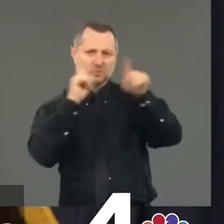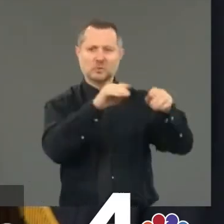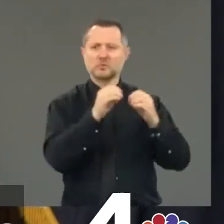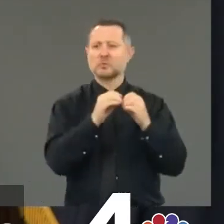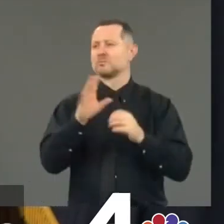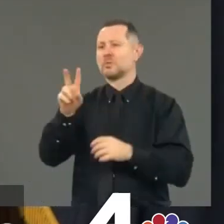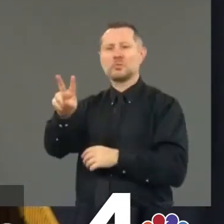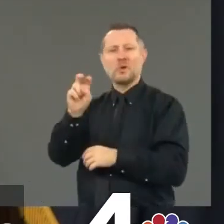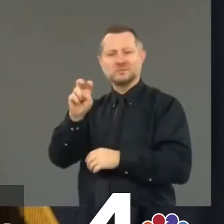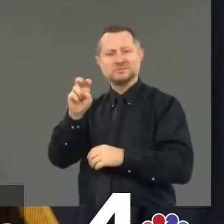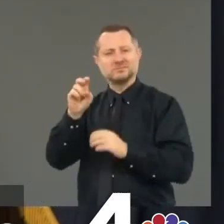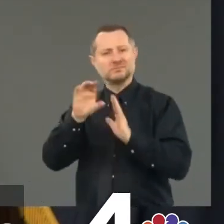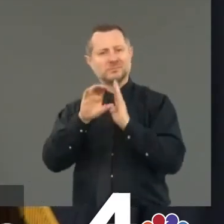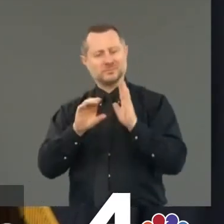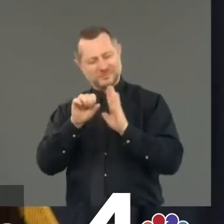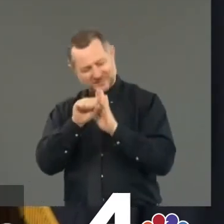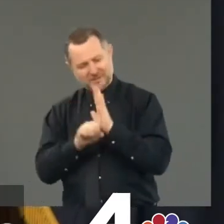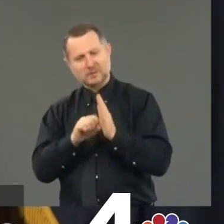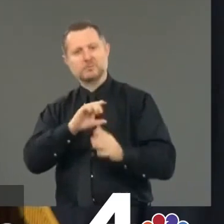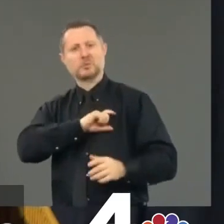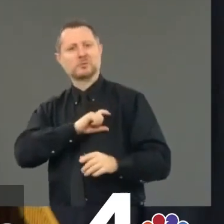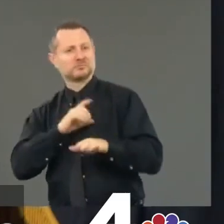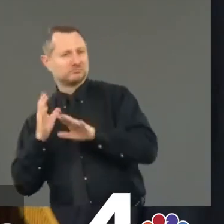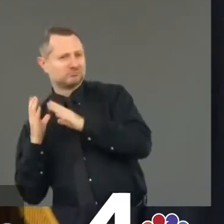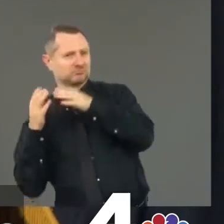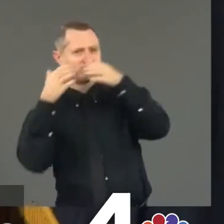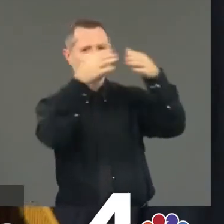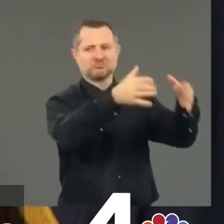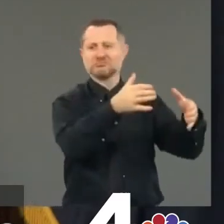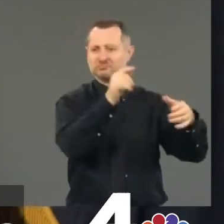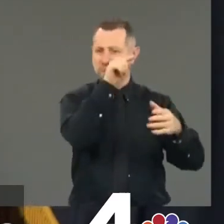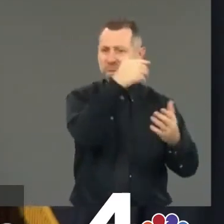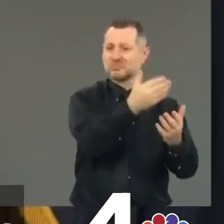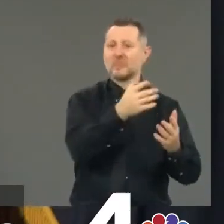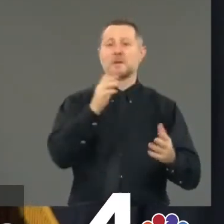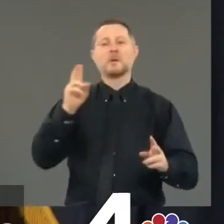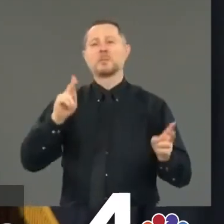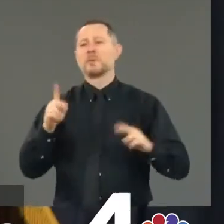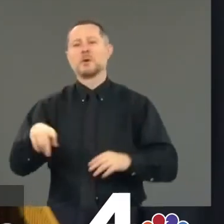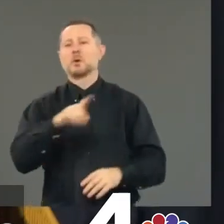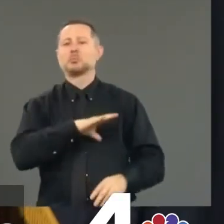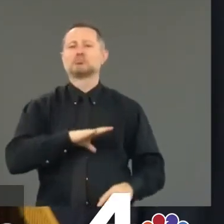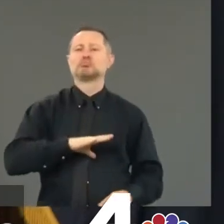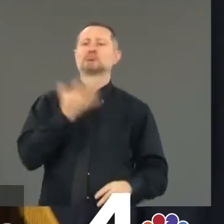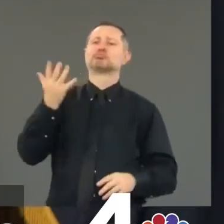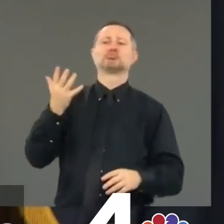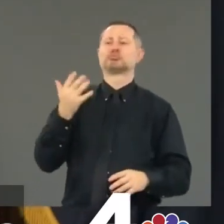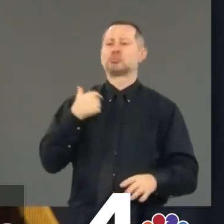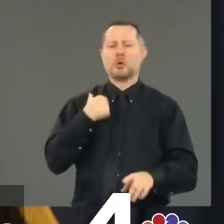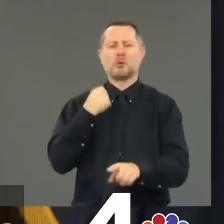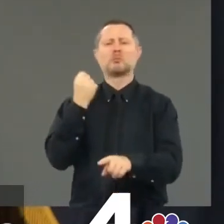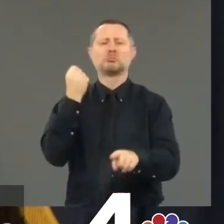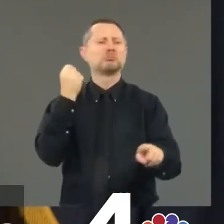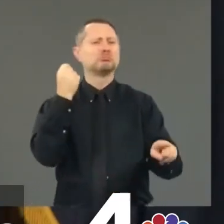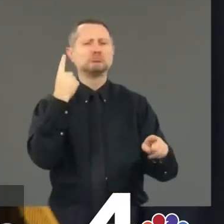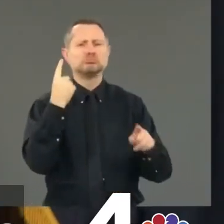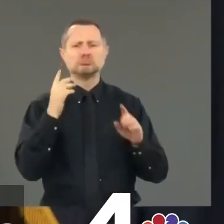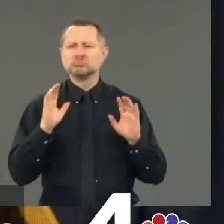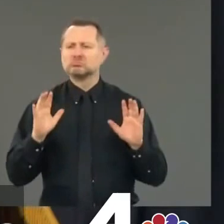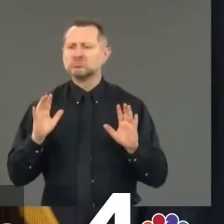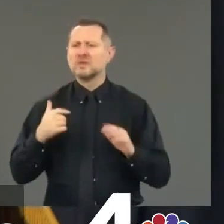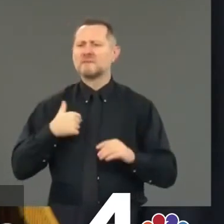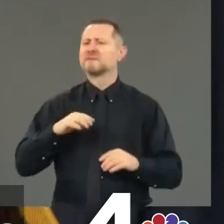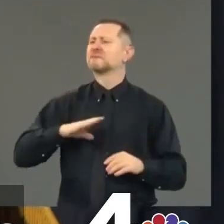But look, the big issue is people are outraged, and I understand that. I'm outraged.